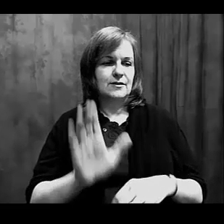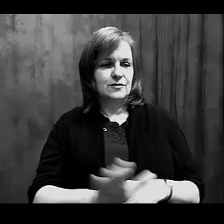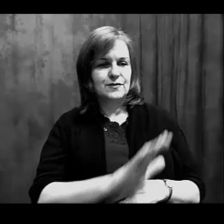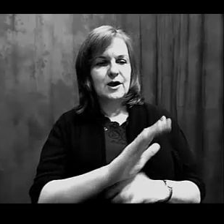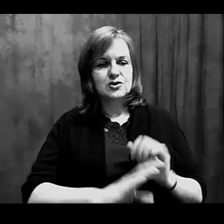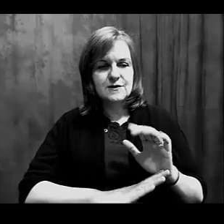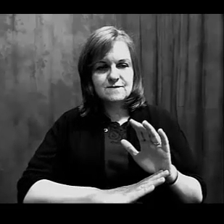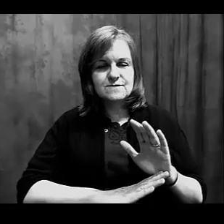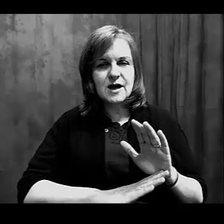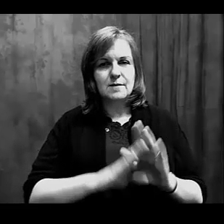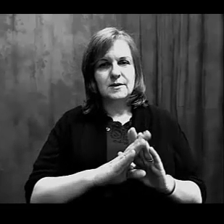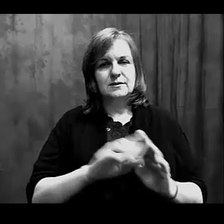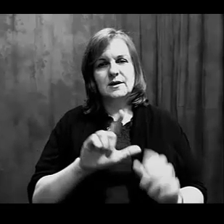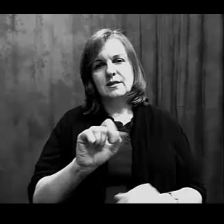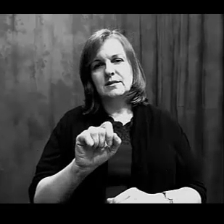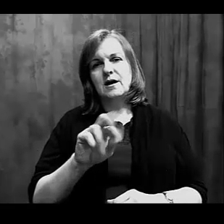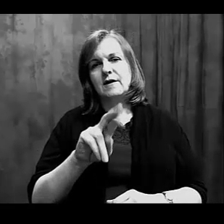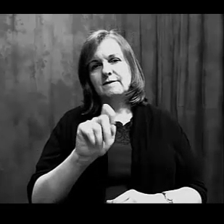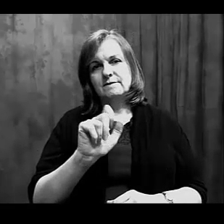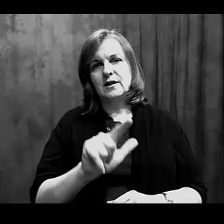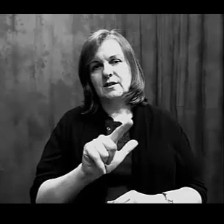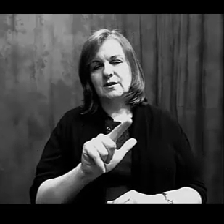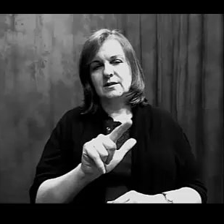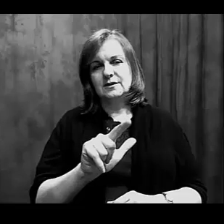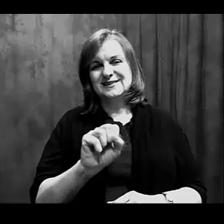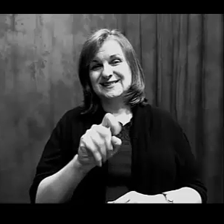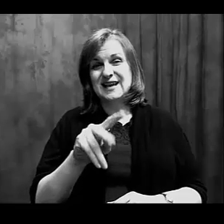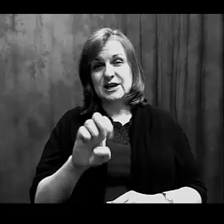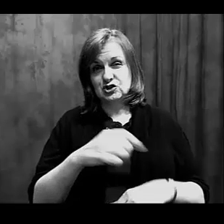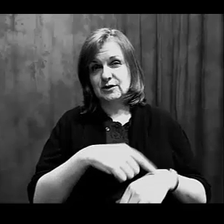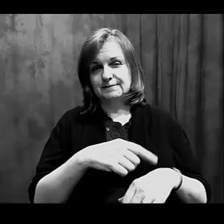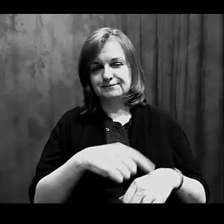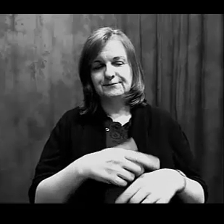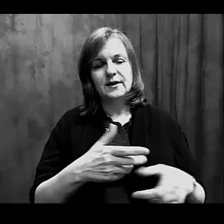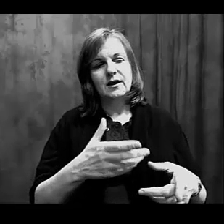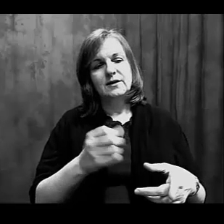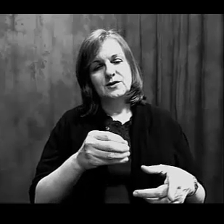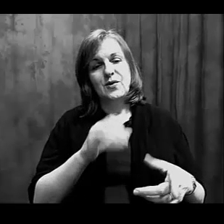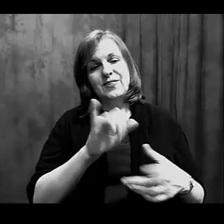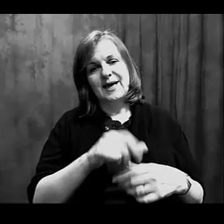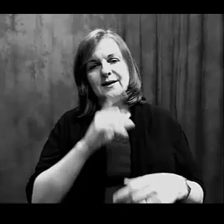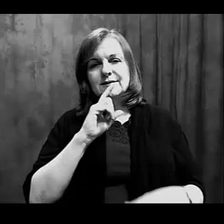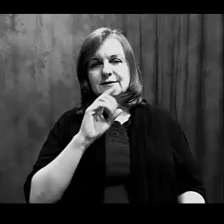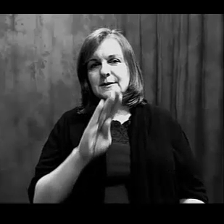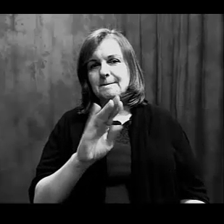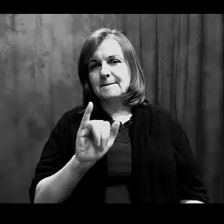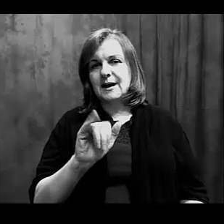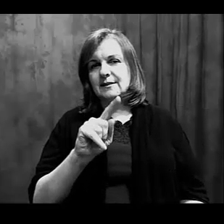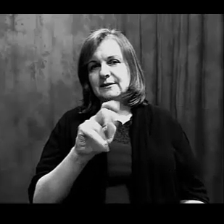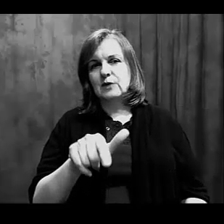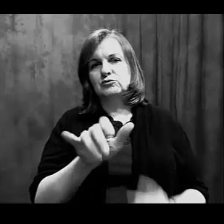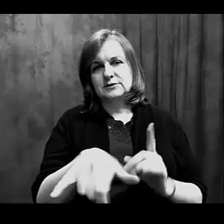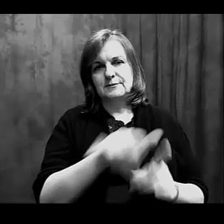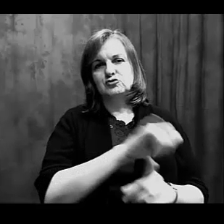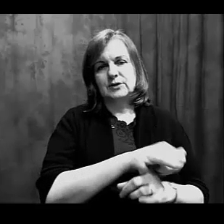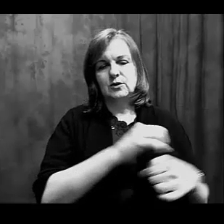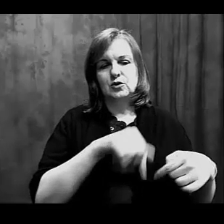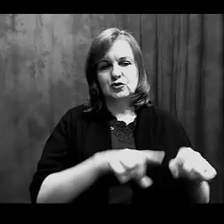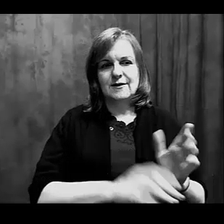based on their developmental larval stage. And that in this case is bilateral.